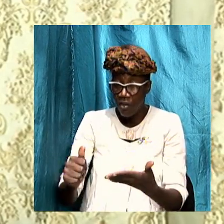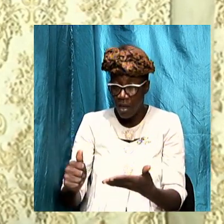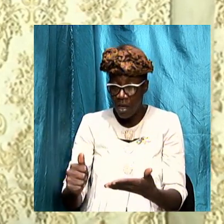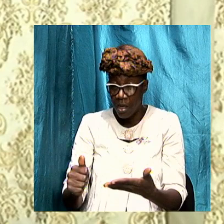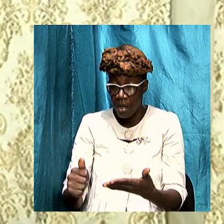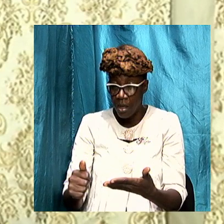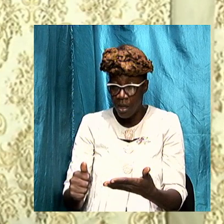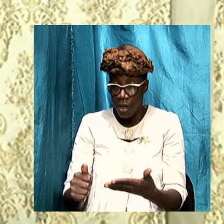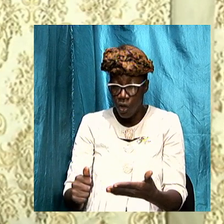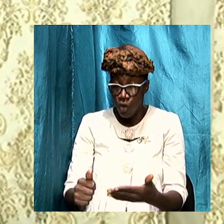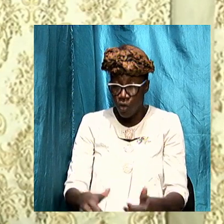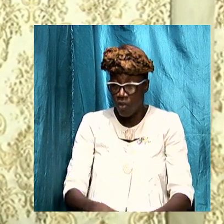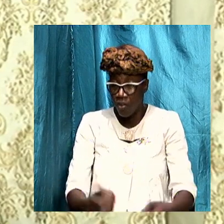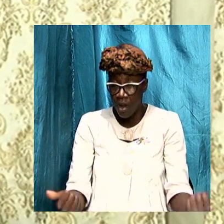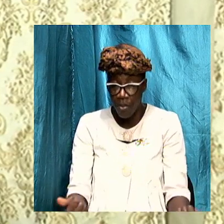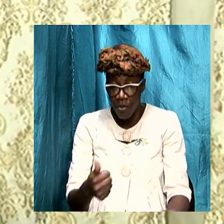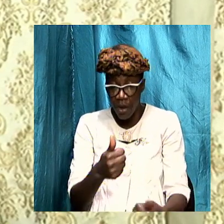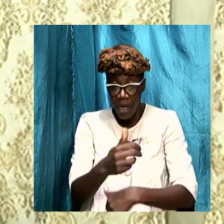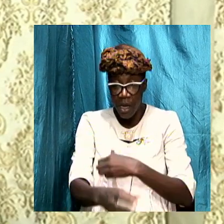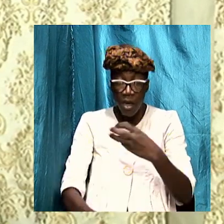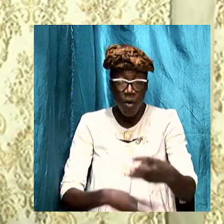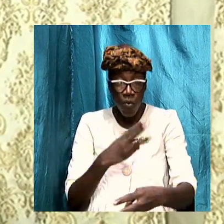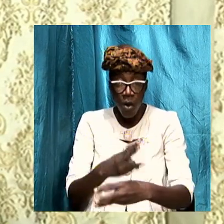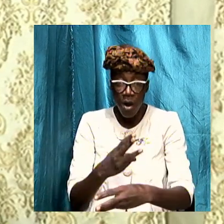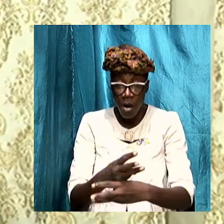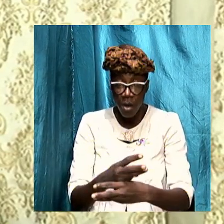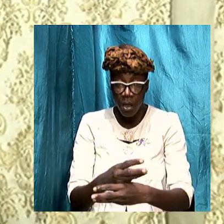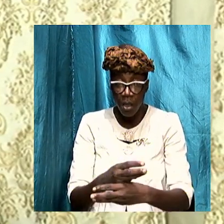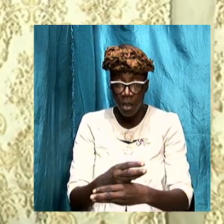the earth the agenda to do to